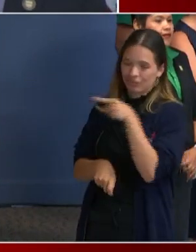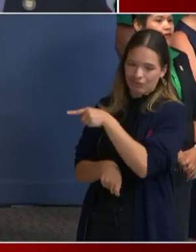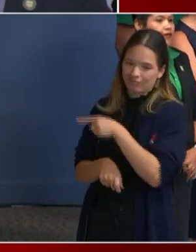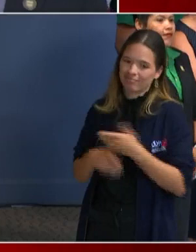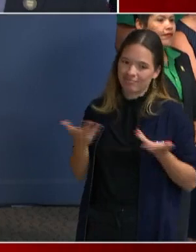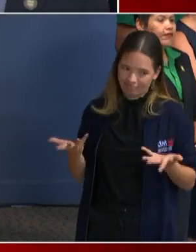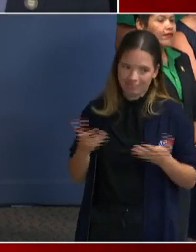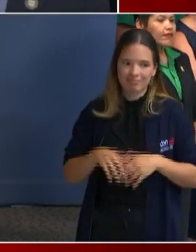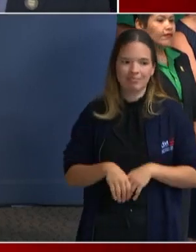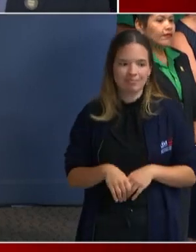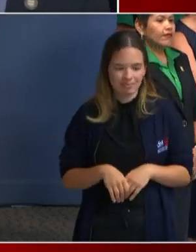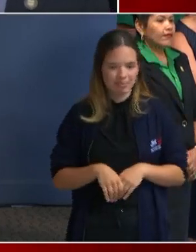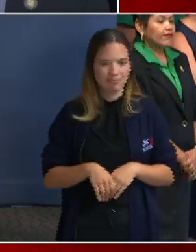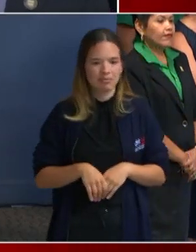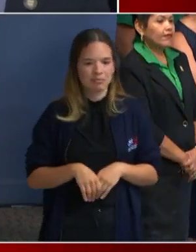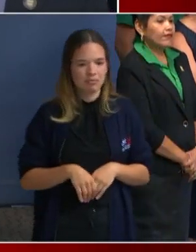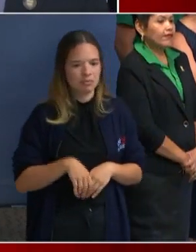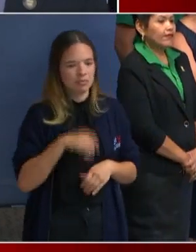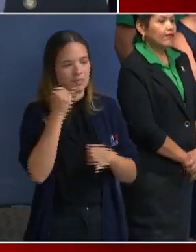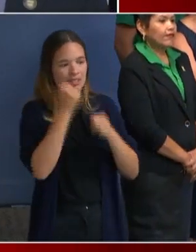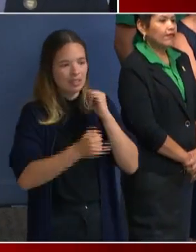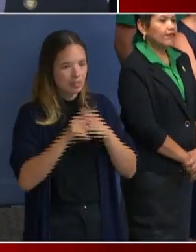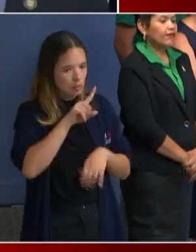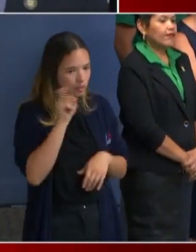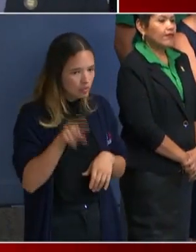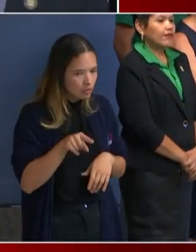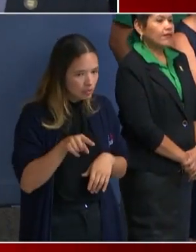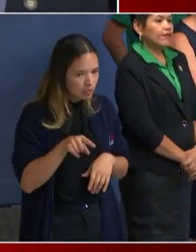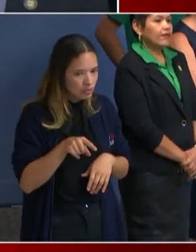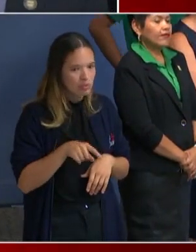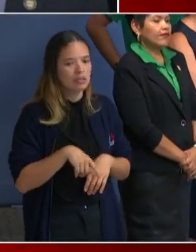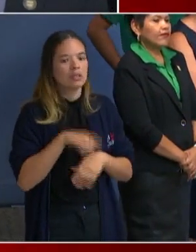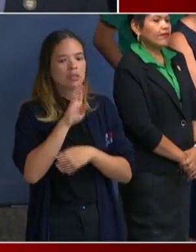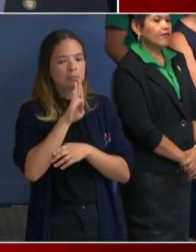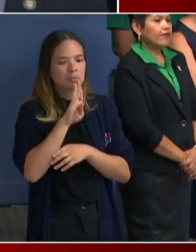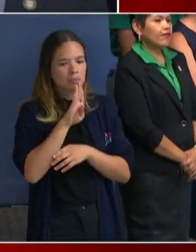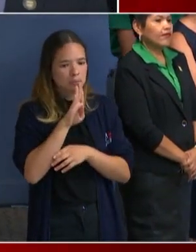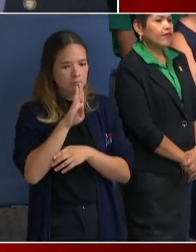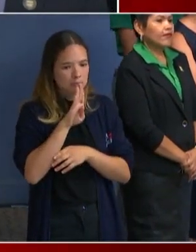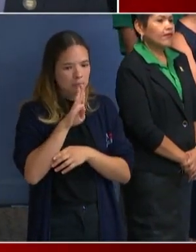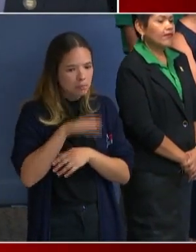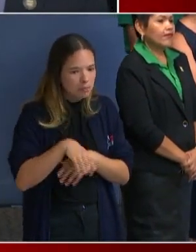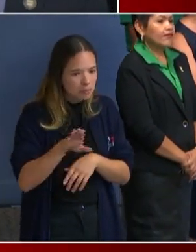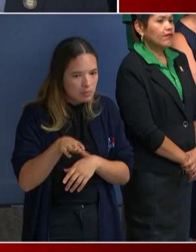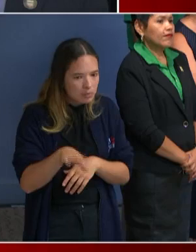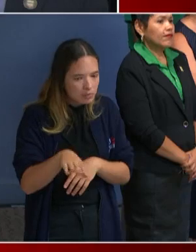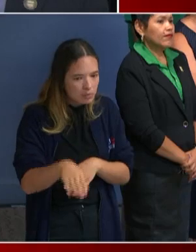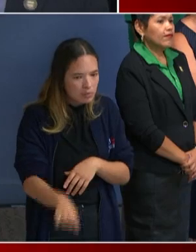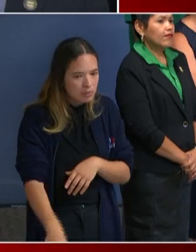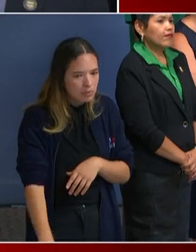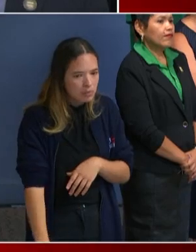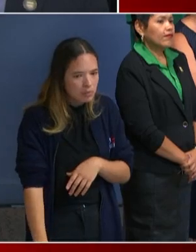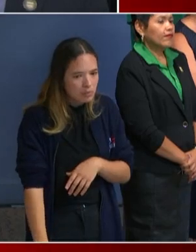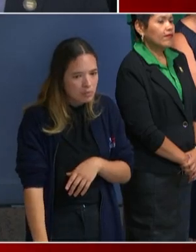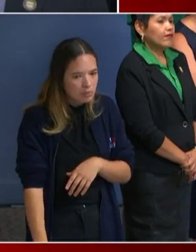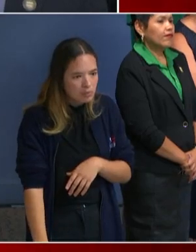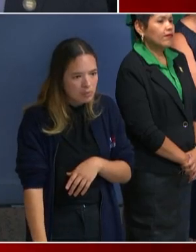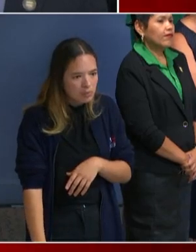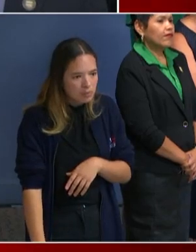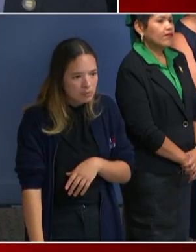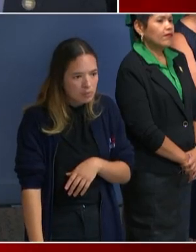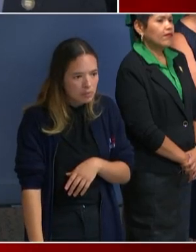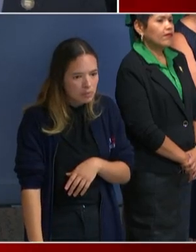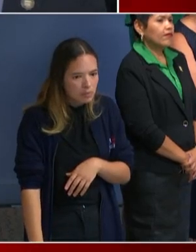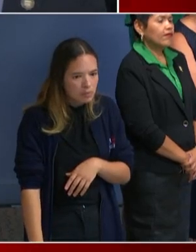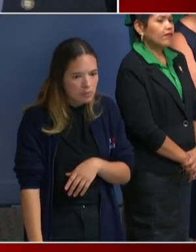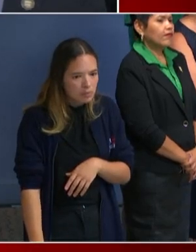Gary Sarka, ABC News. Yep. Mayor, the numbers show that the performance at ABC improved after Interim